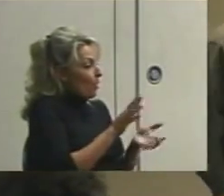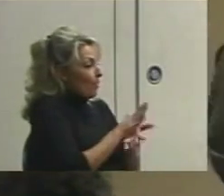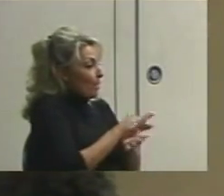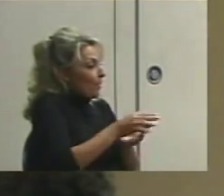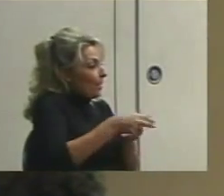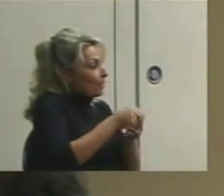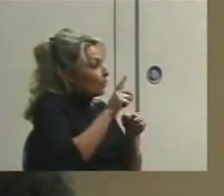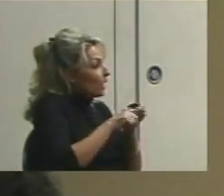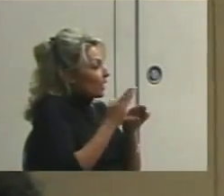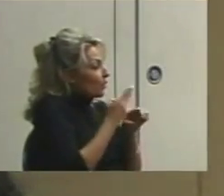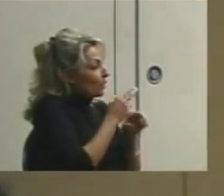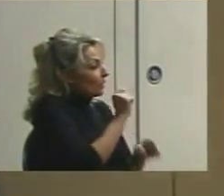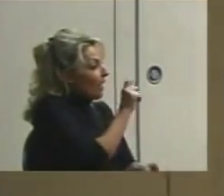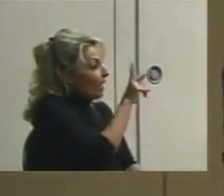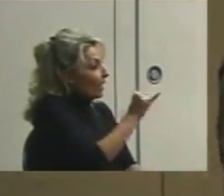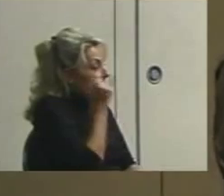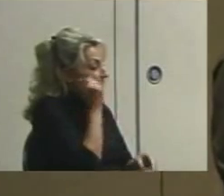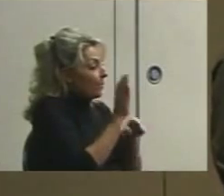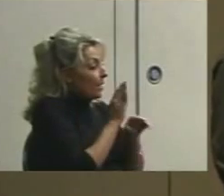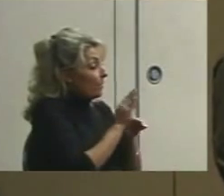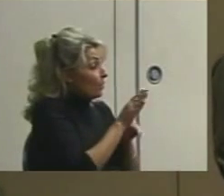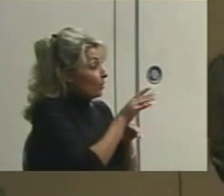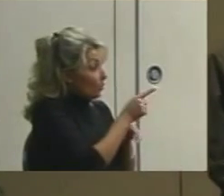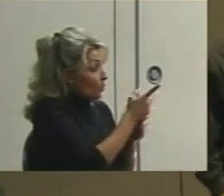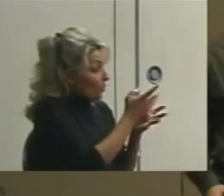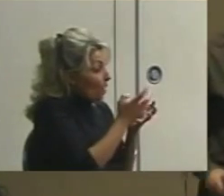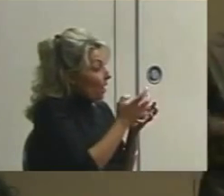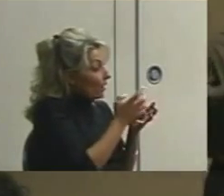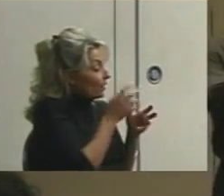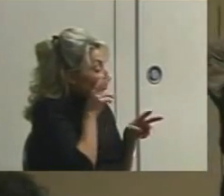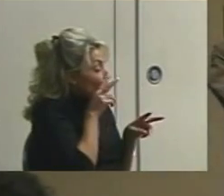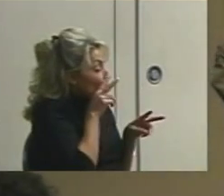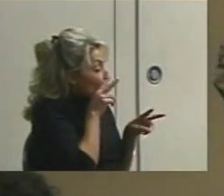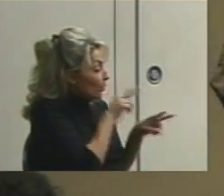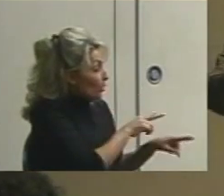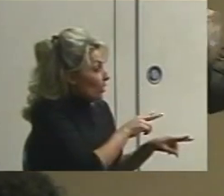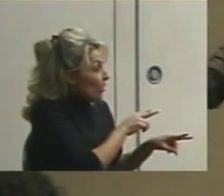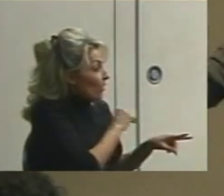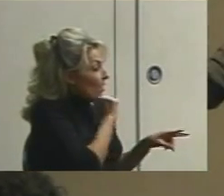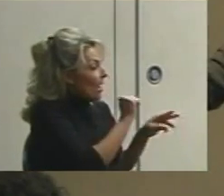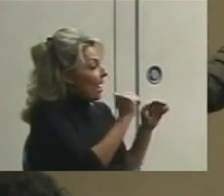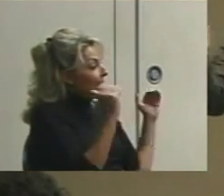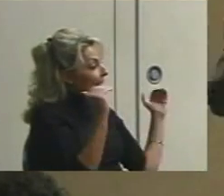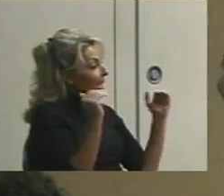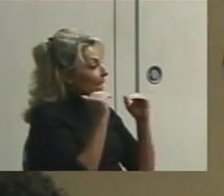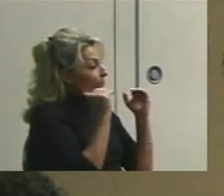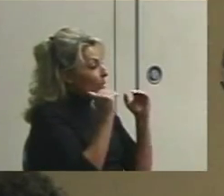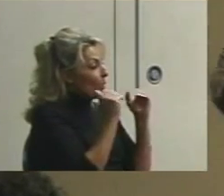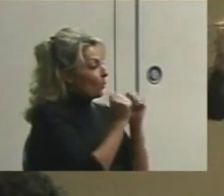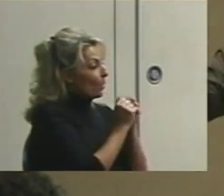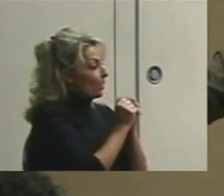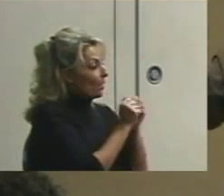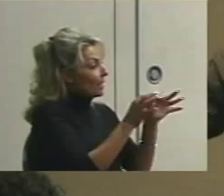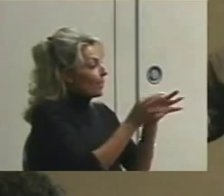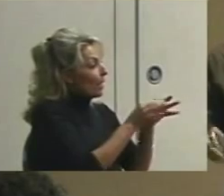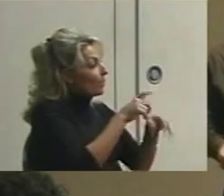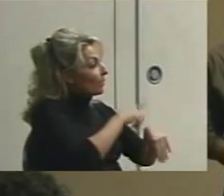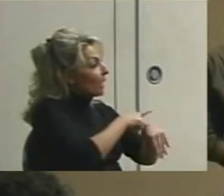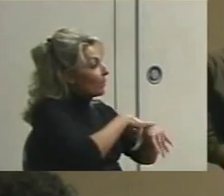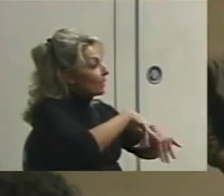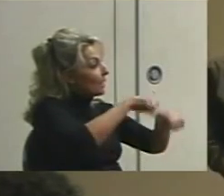You can never use tally if the behaviors you're looking at aren't basically equal in the amount of time they take up.